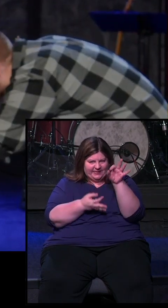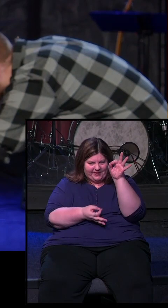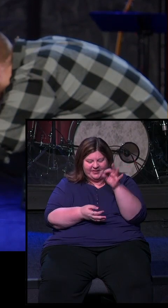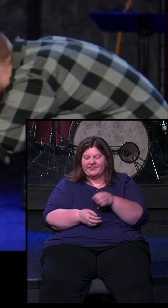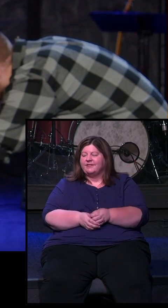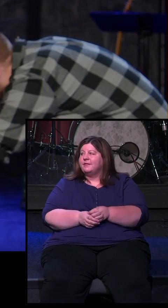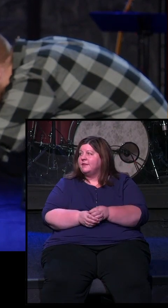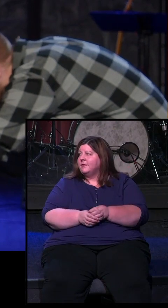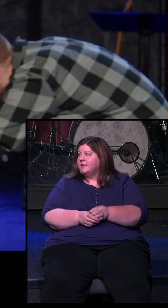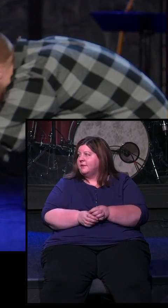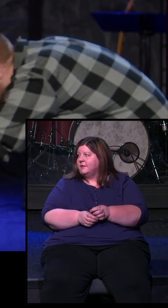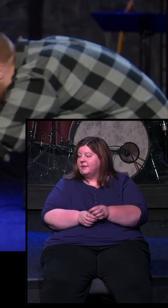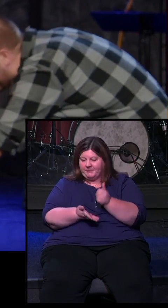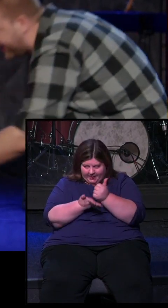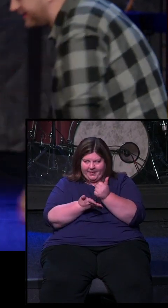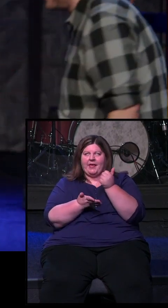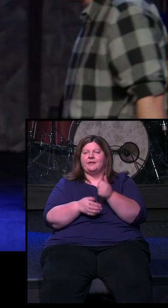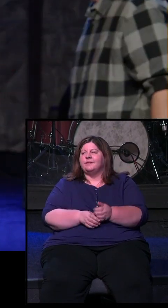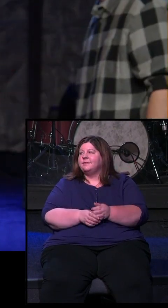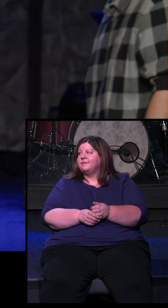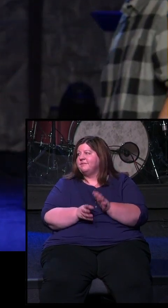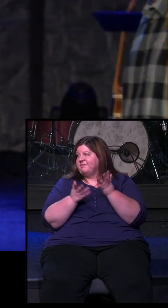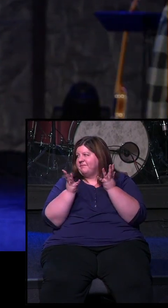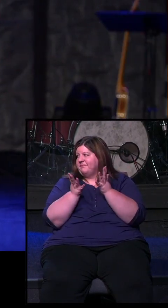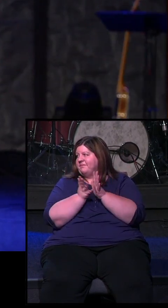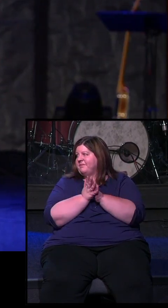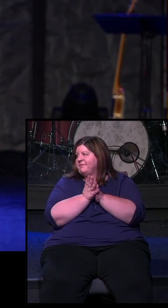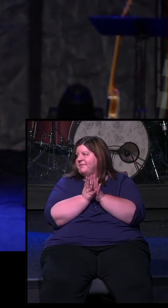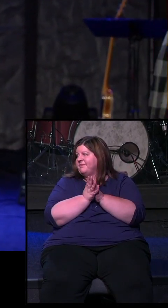the Holy Spirit. Amen. Amen. right.